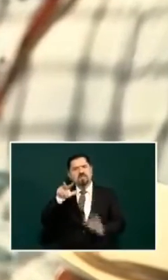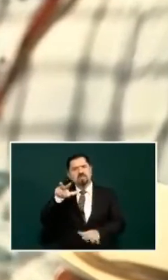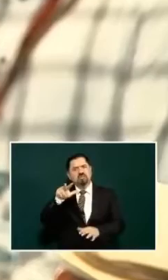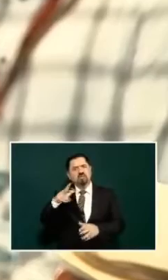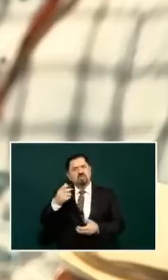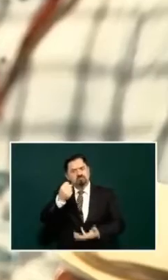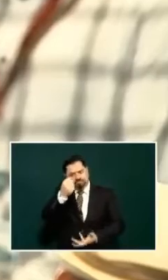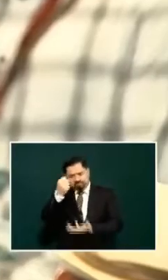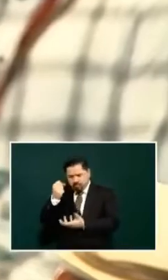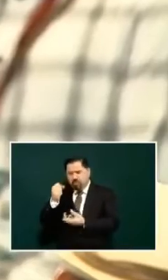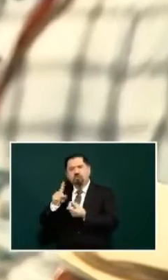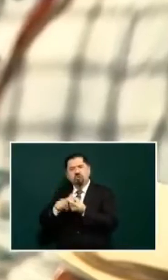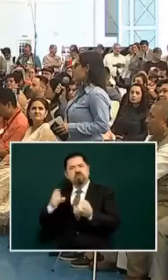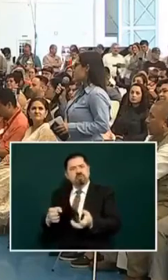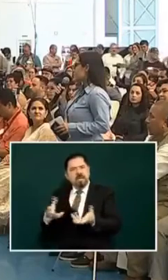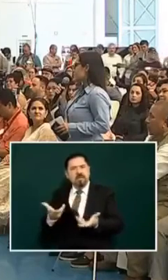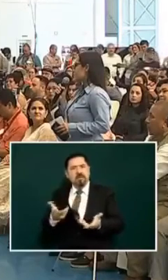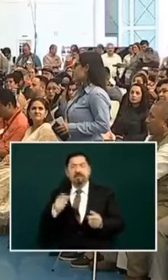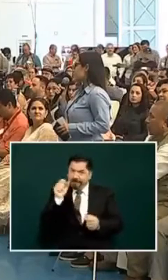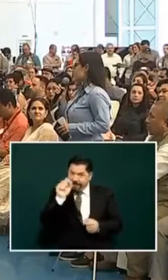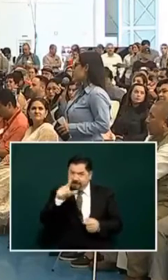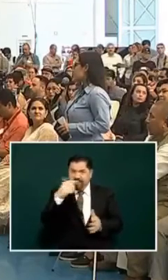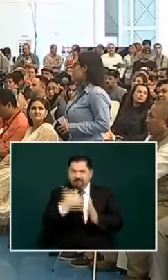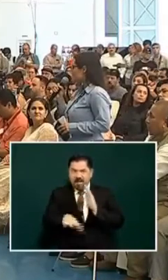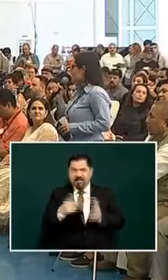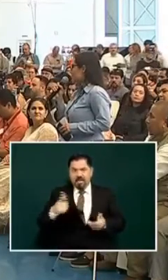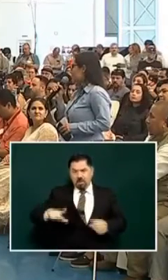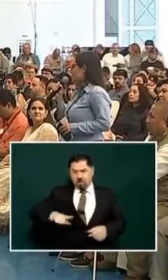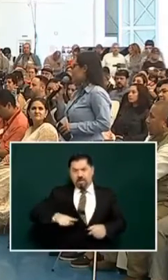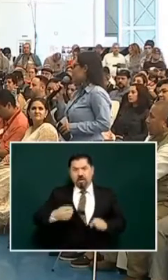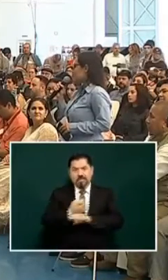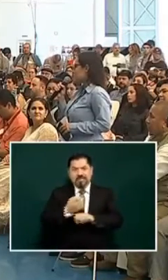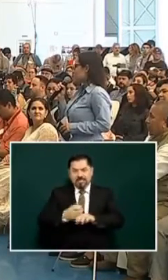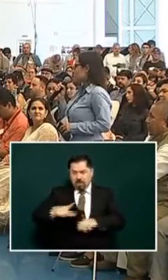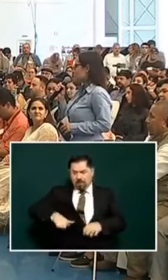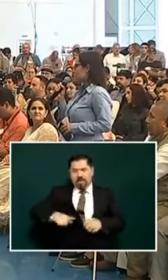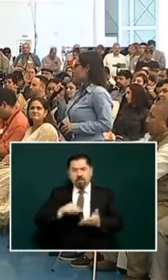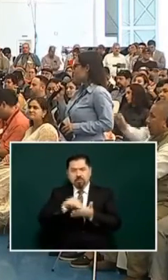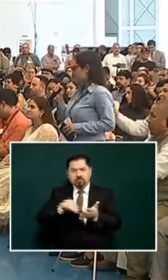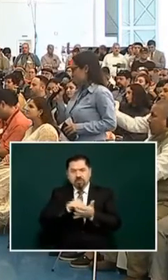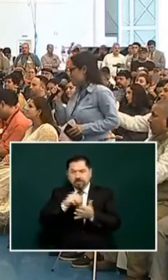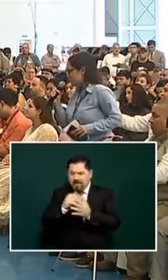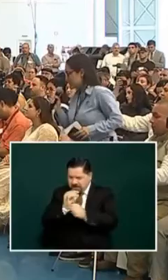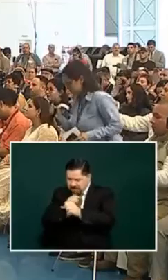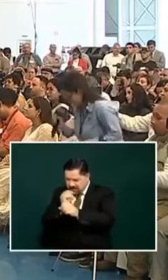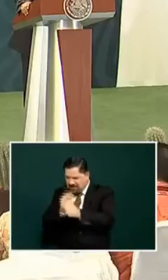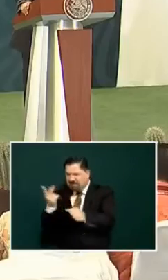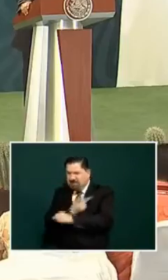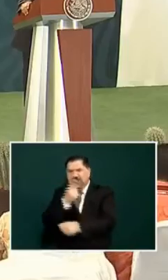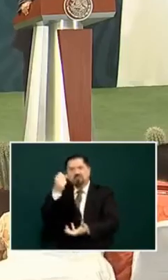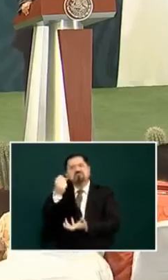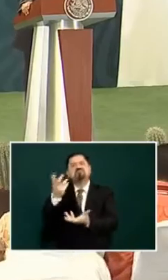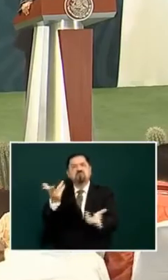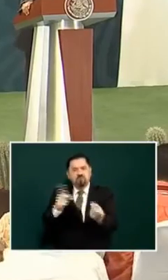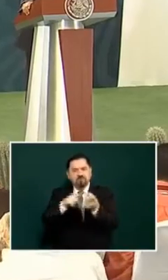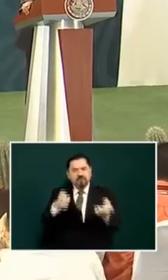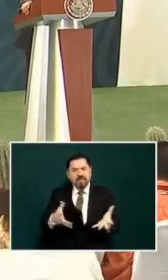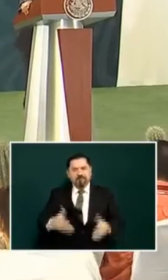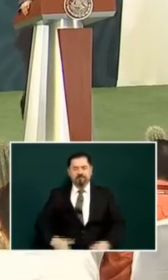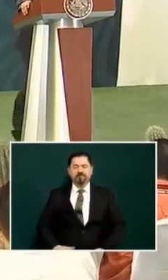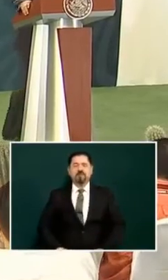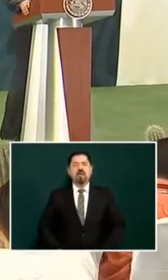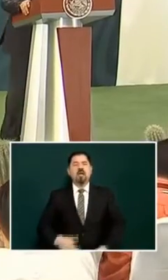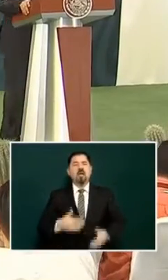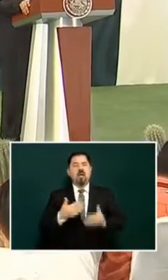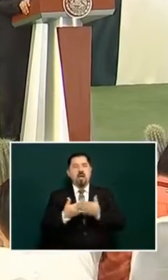and will there be investigations for state and municipal governments regarding the use of these resources